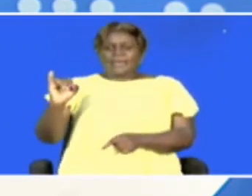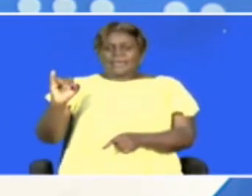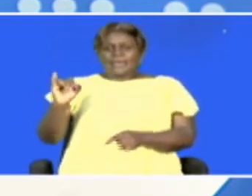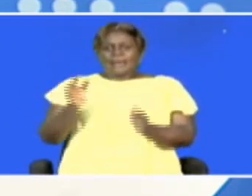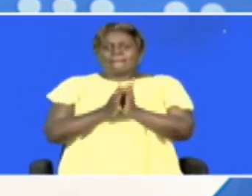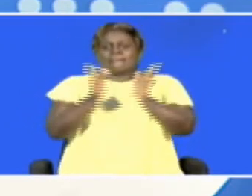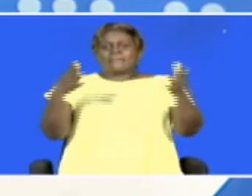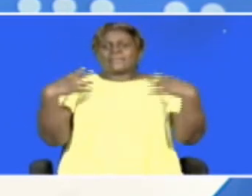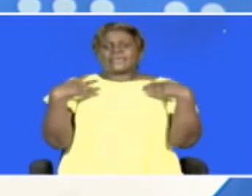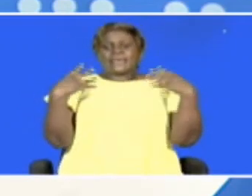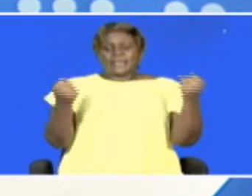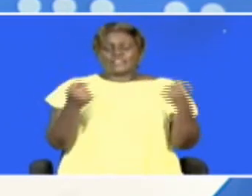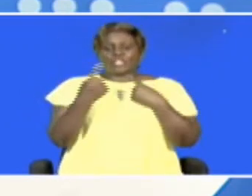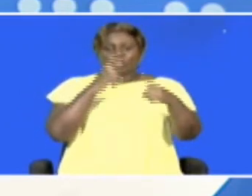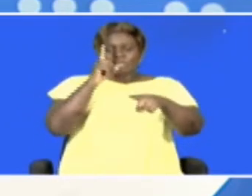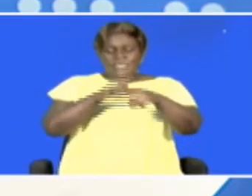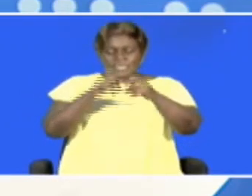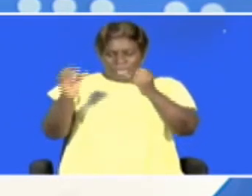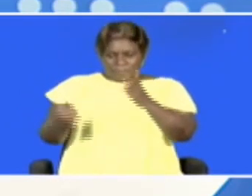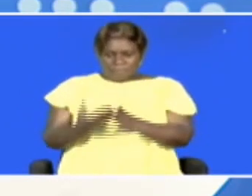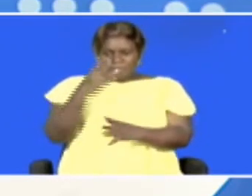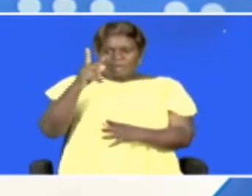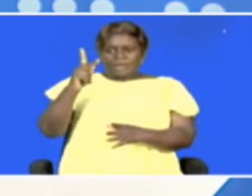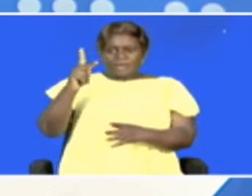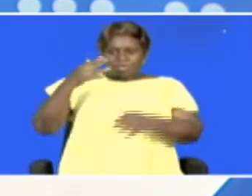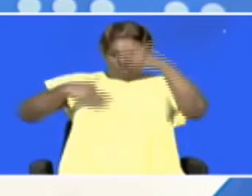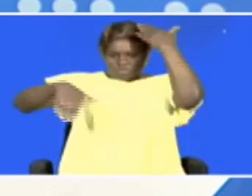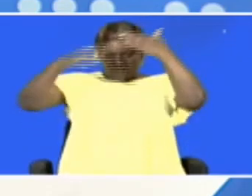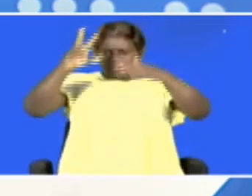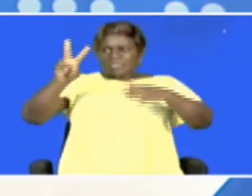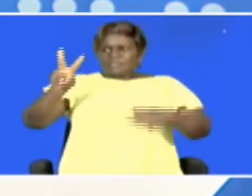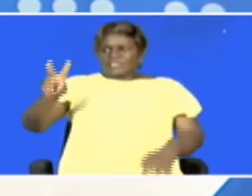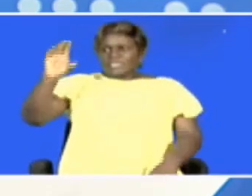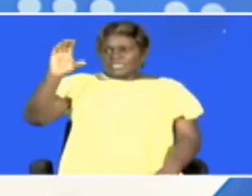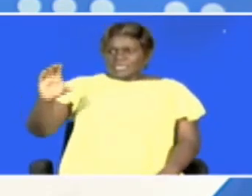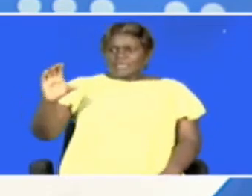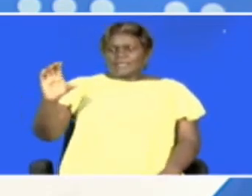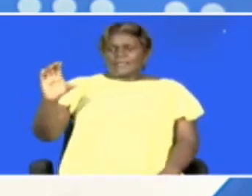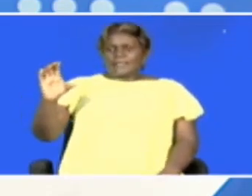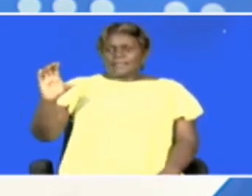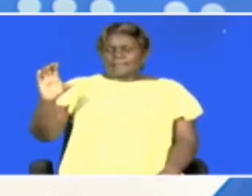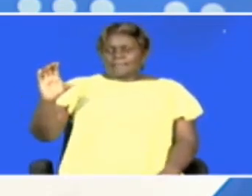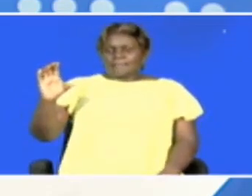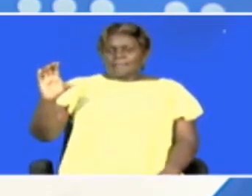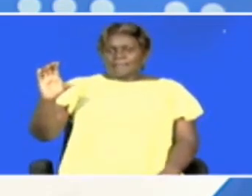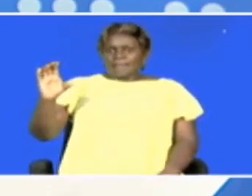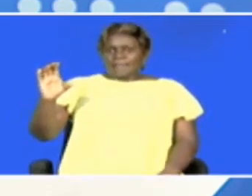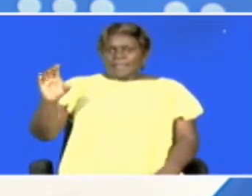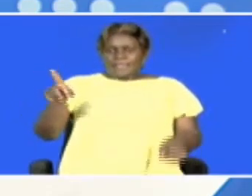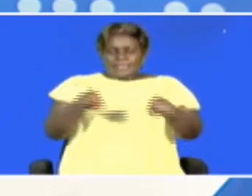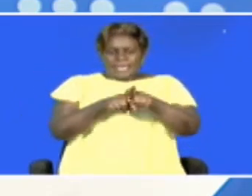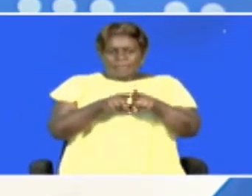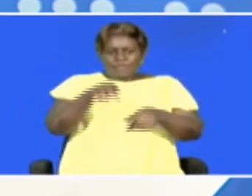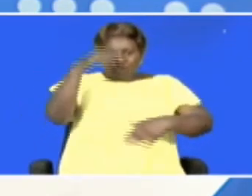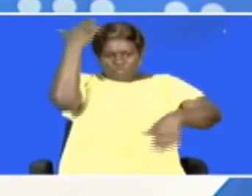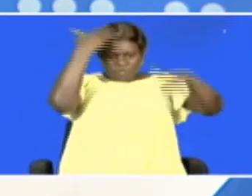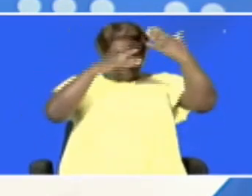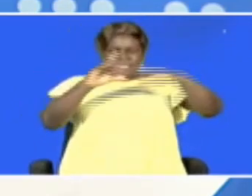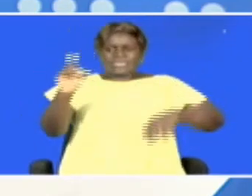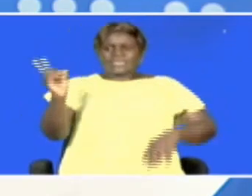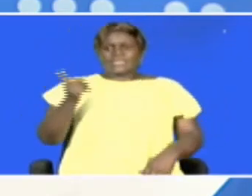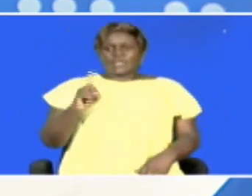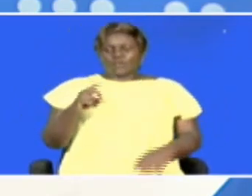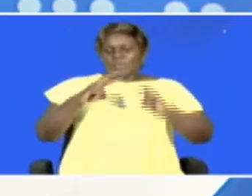for public health. Speaking during the event, Kabarak University Vice-Chancellor Professor Henrik Plaggett and the University of